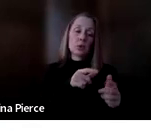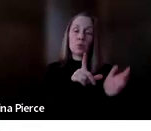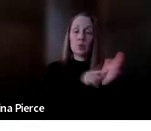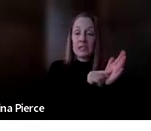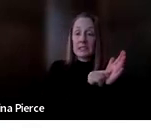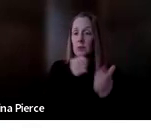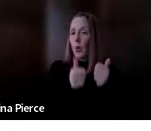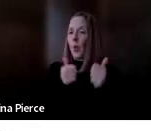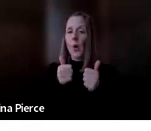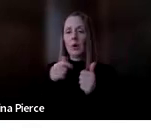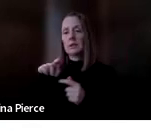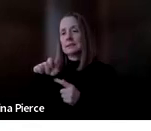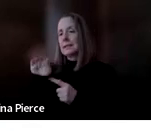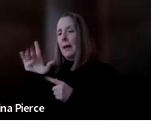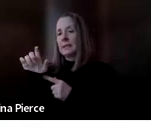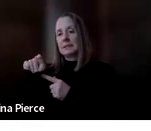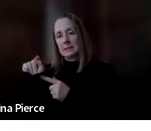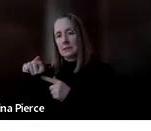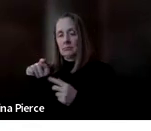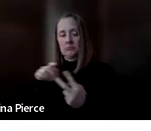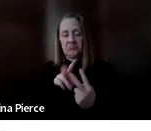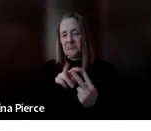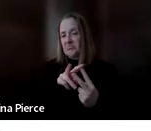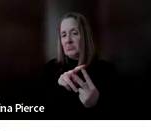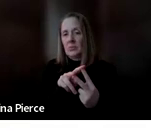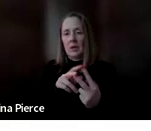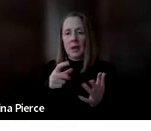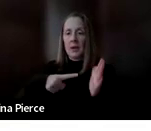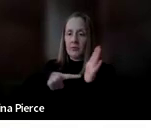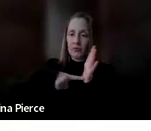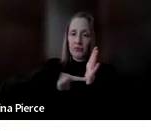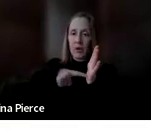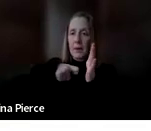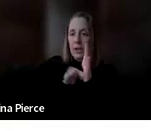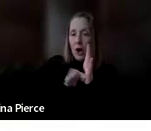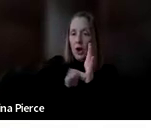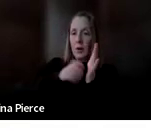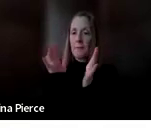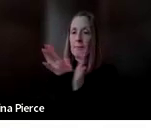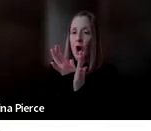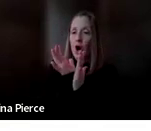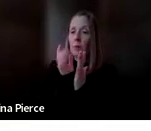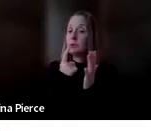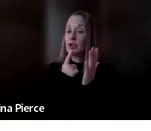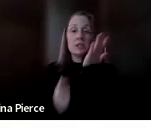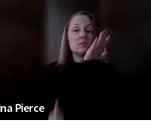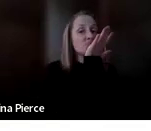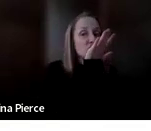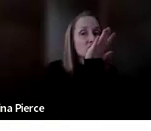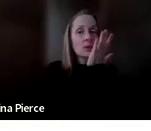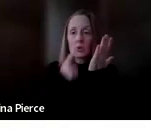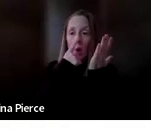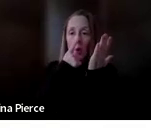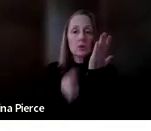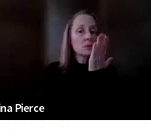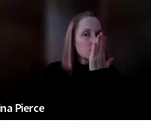But that may also be accessed directly with a knuckle or the edge of a palm. Some people may use their chin or nose or may